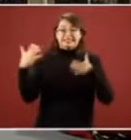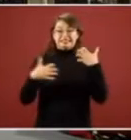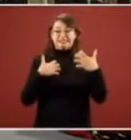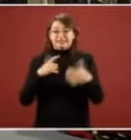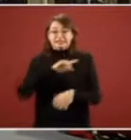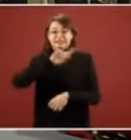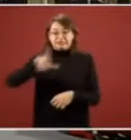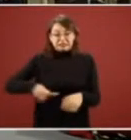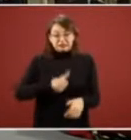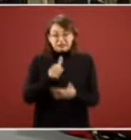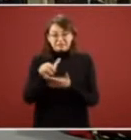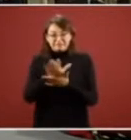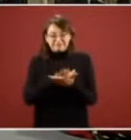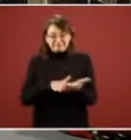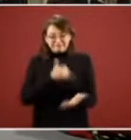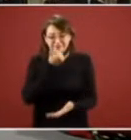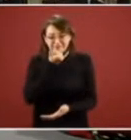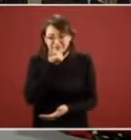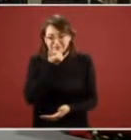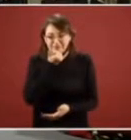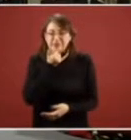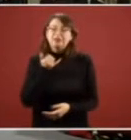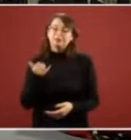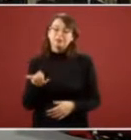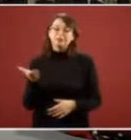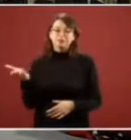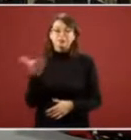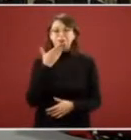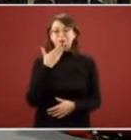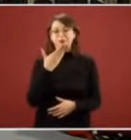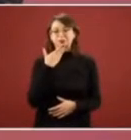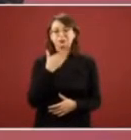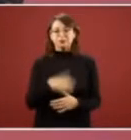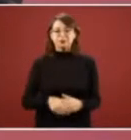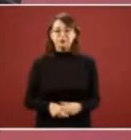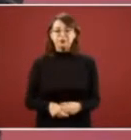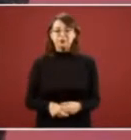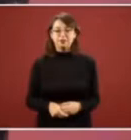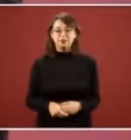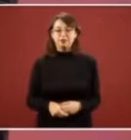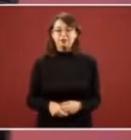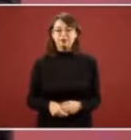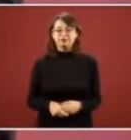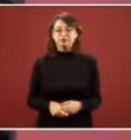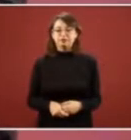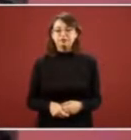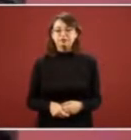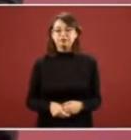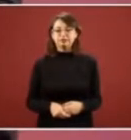by asking for forgiveness sometimes during pictures taking